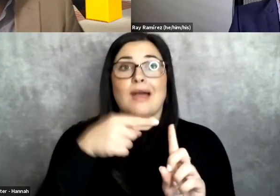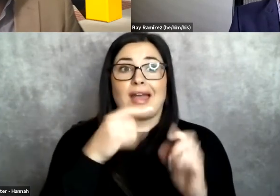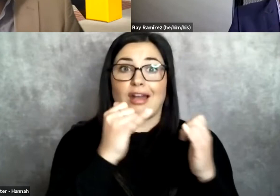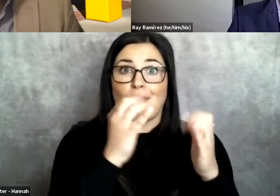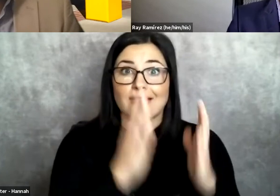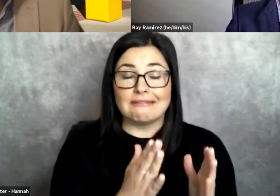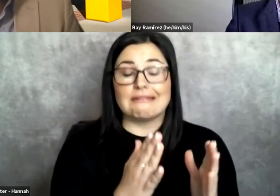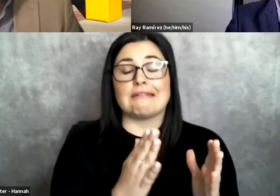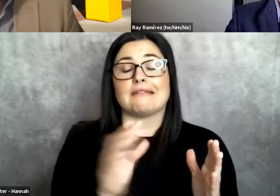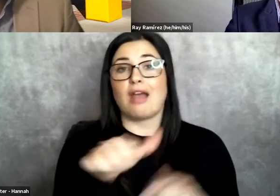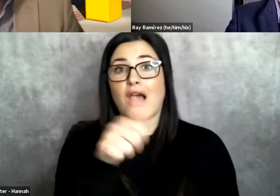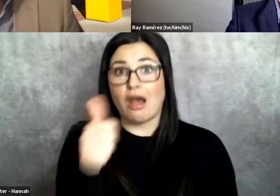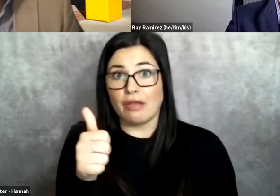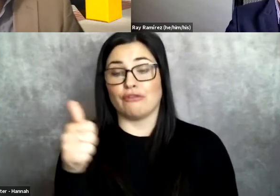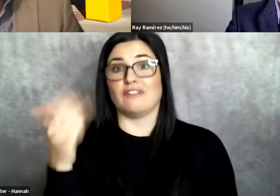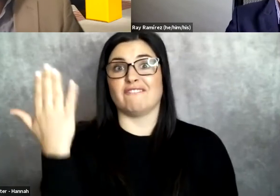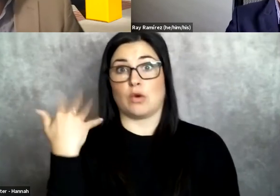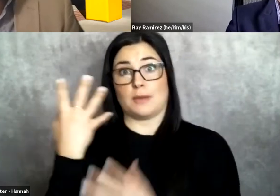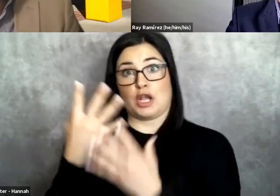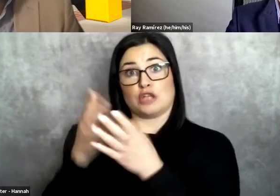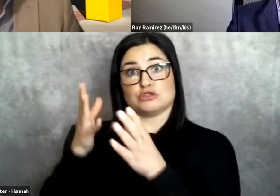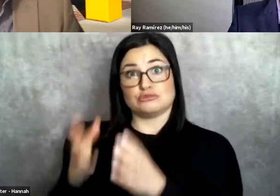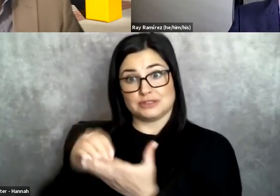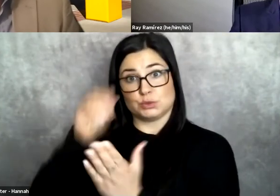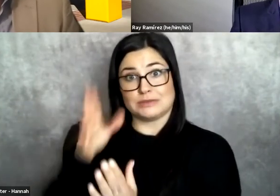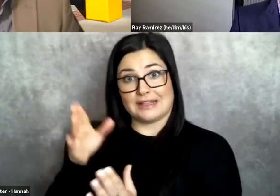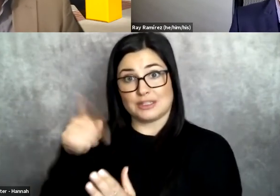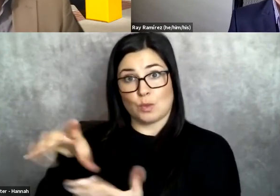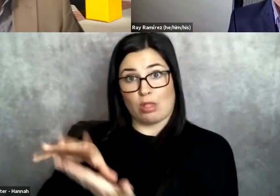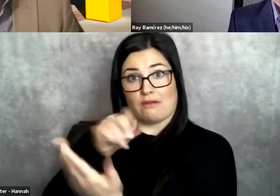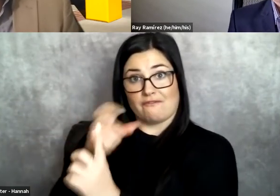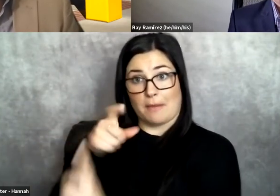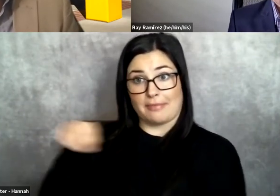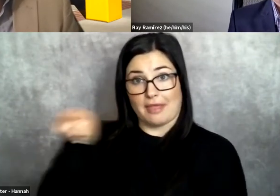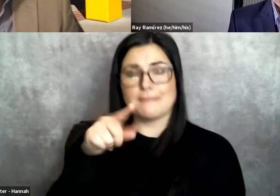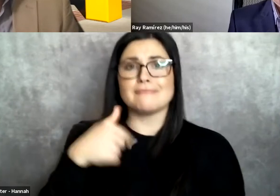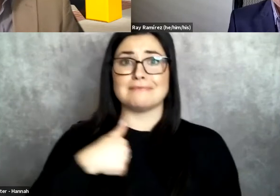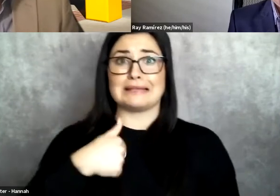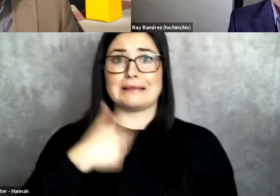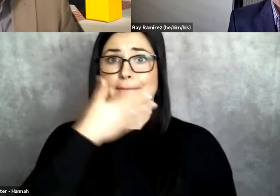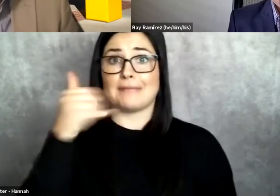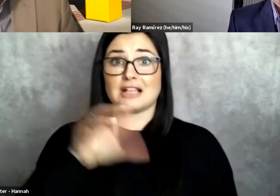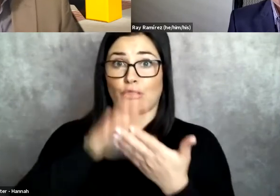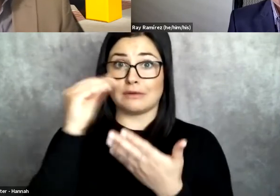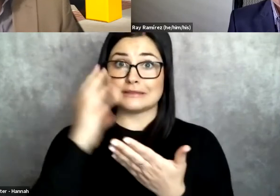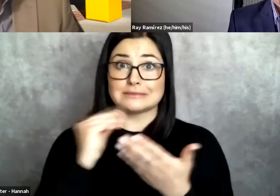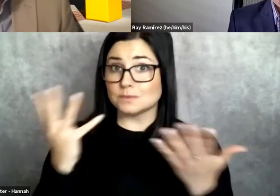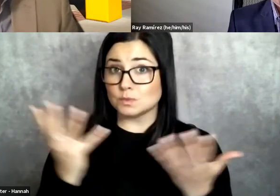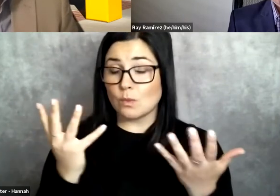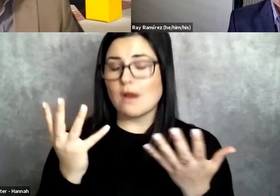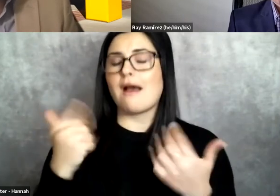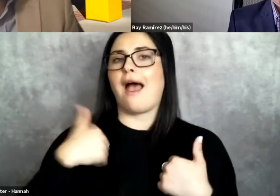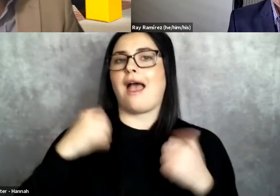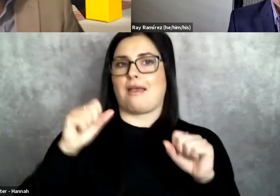the other formerly incarcerated students that you're learning with, right? For me, one of the best learning experiences was talking to